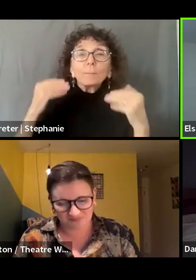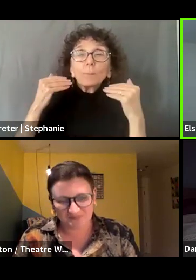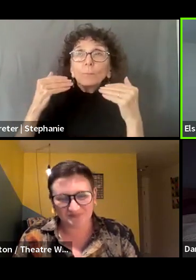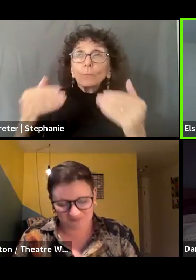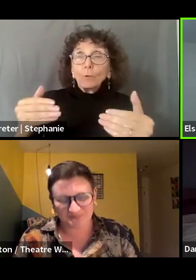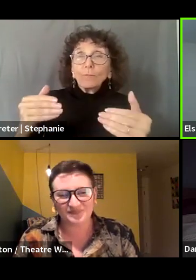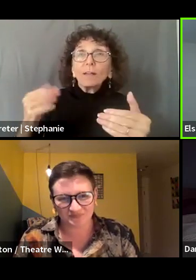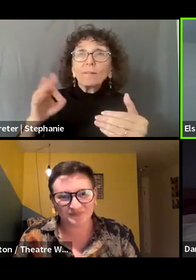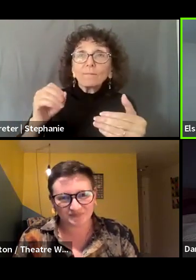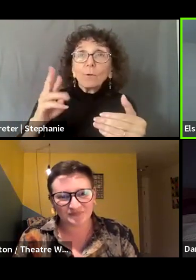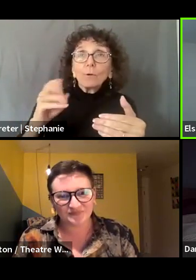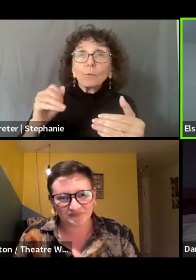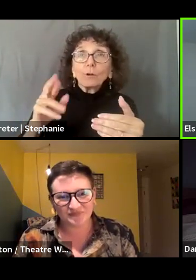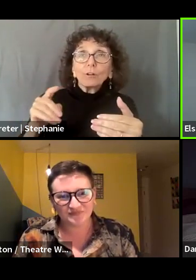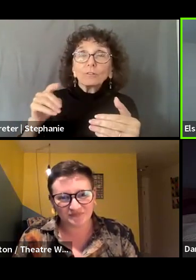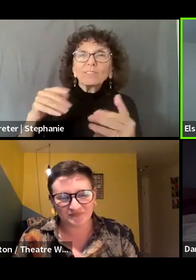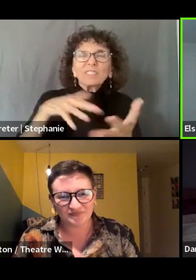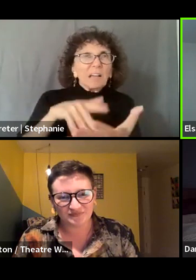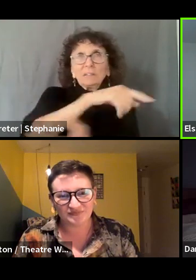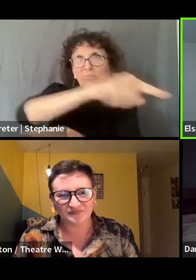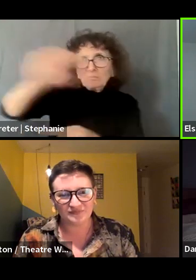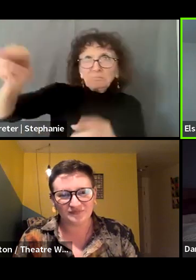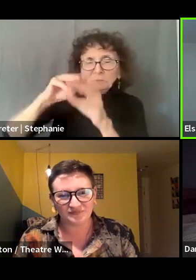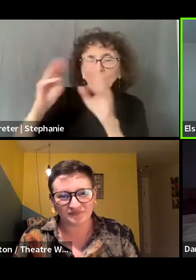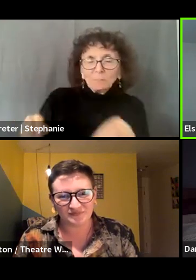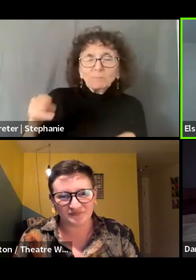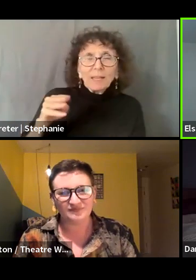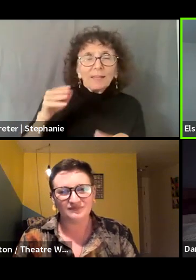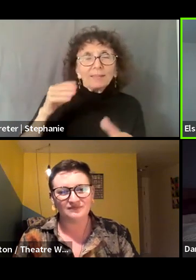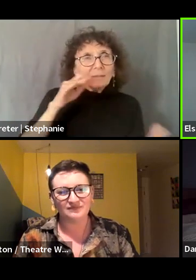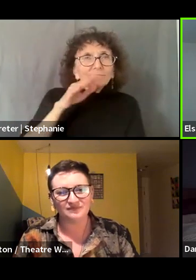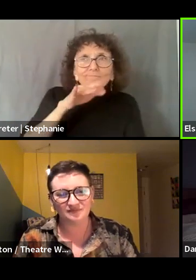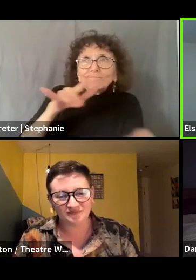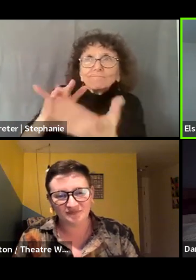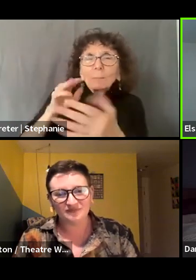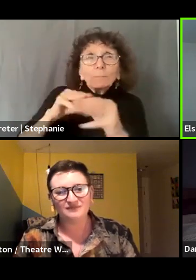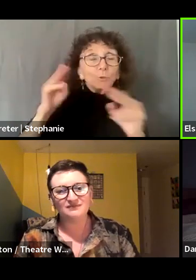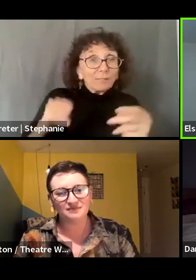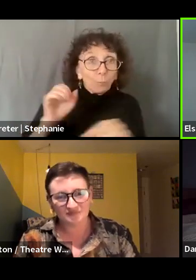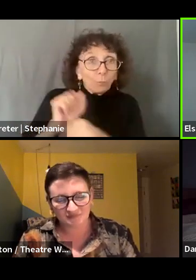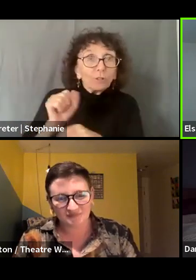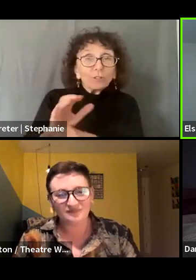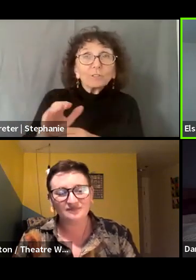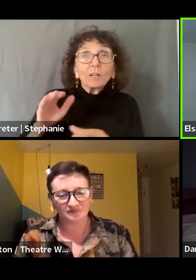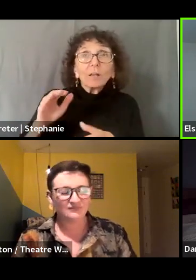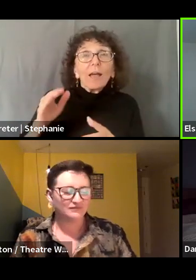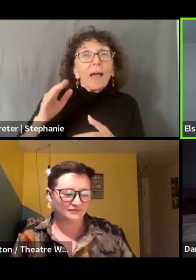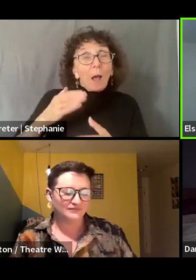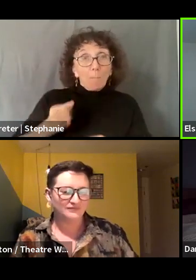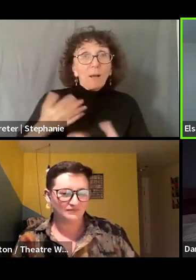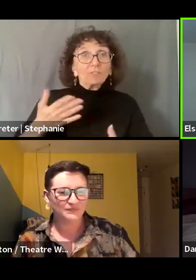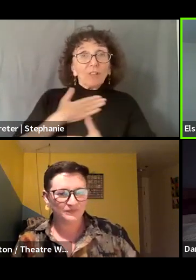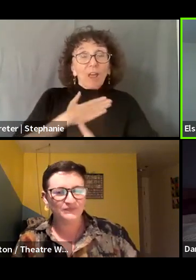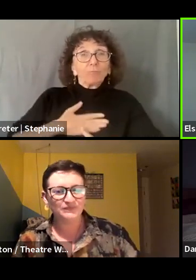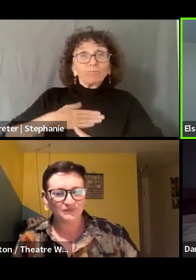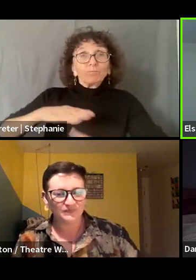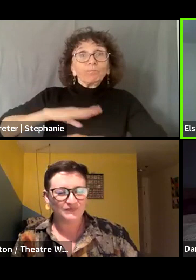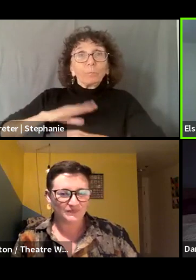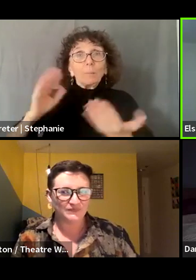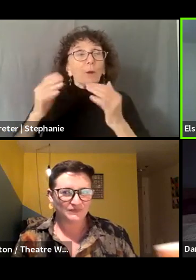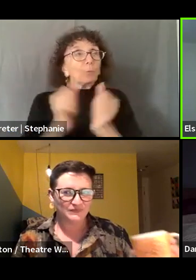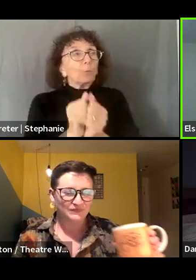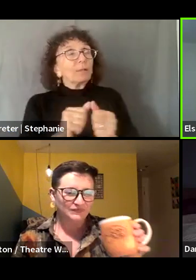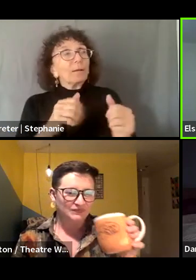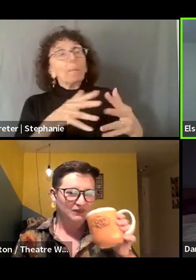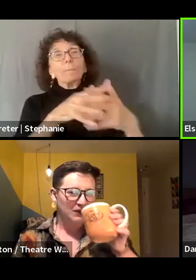study that was looking at museum workers and their job satisfaction compared to US workers overall.